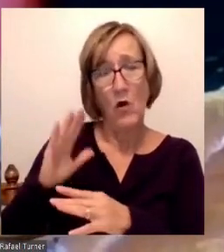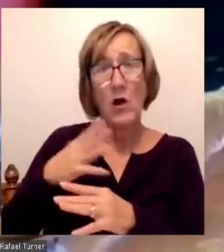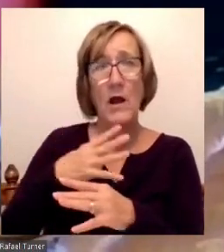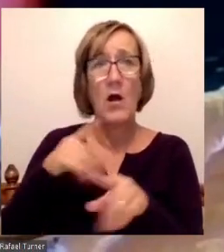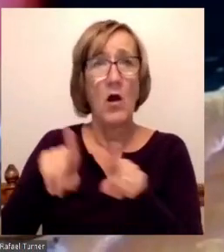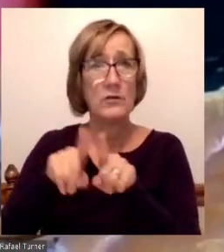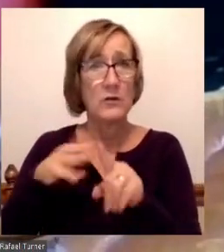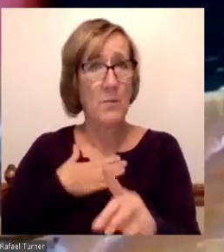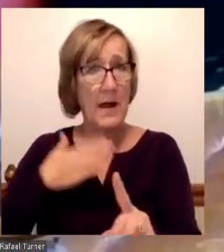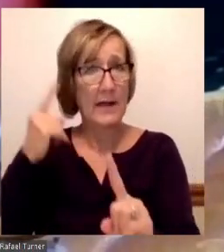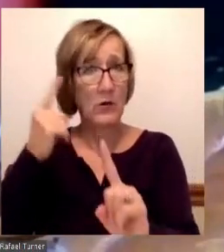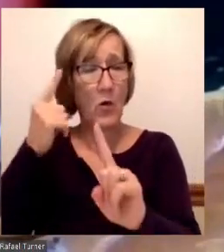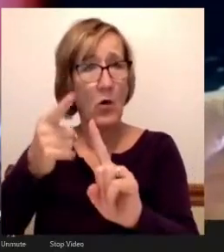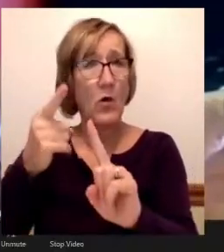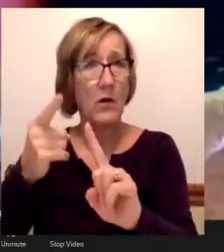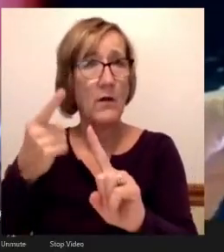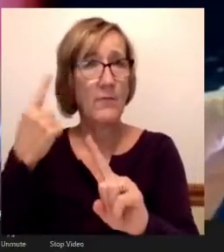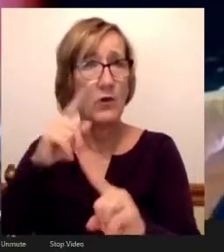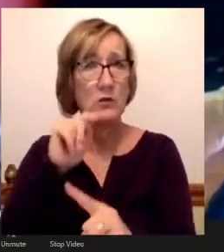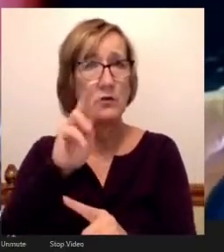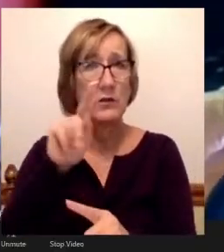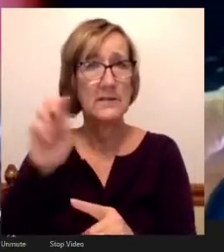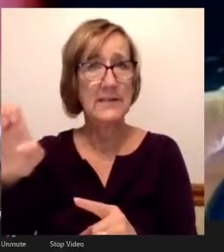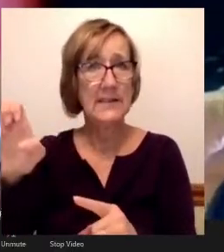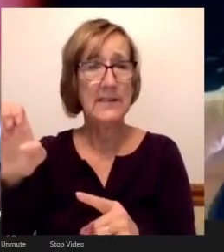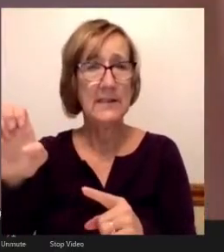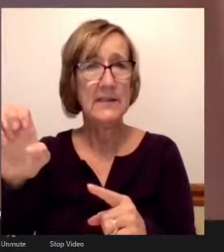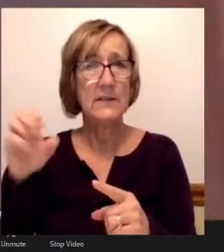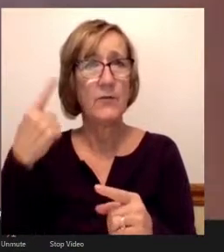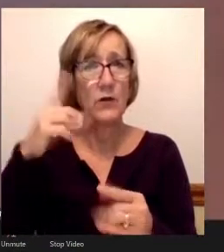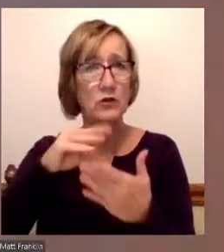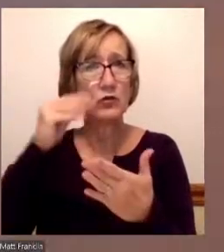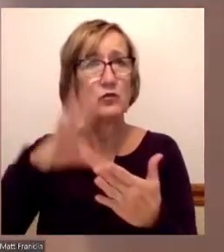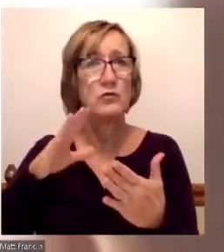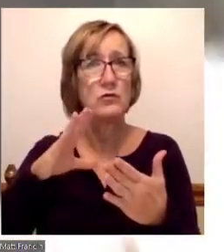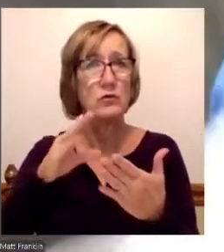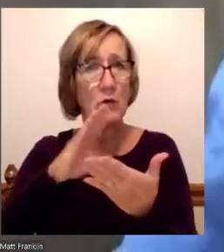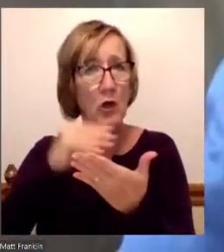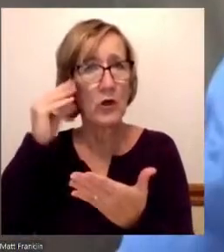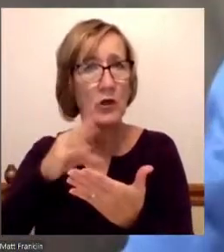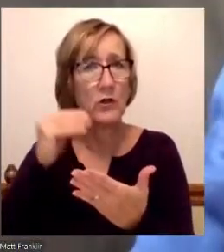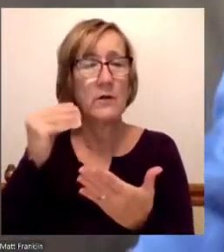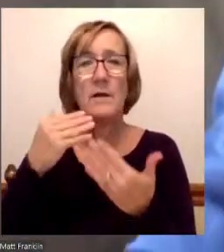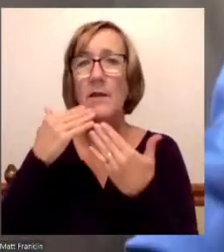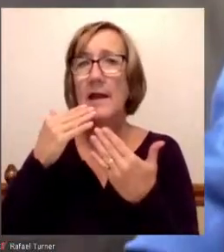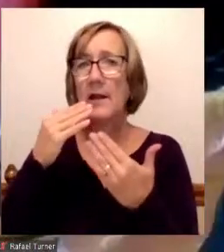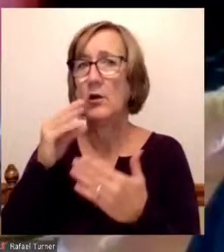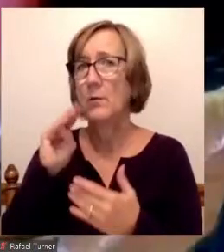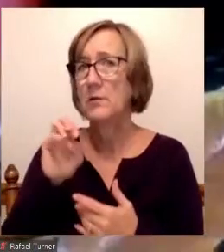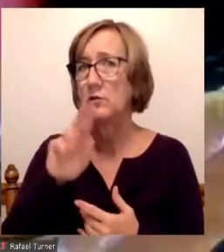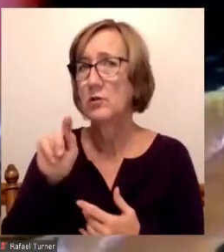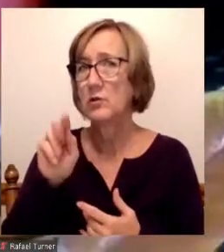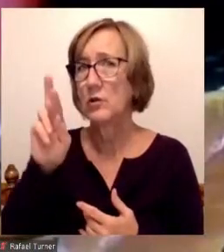help them to remove those barriers to learning. All right, Mr. Turner, thank you so much. Summer?